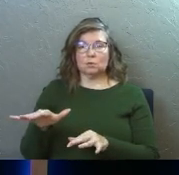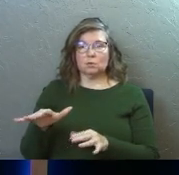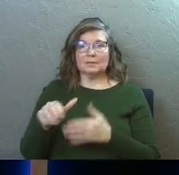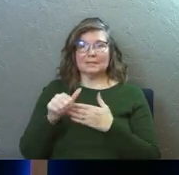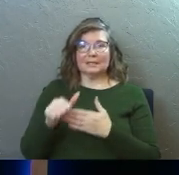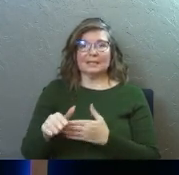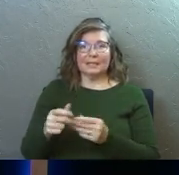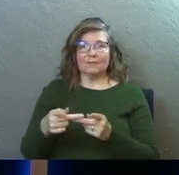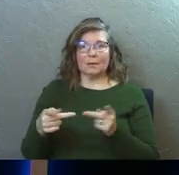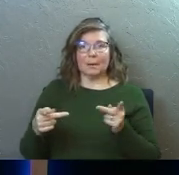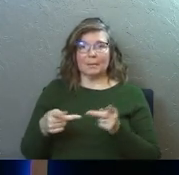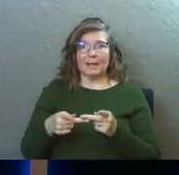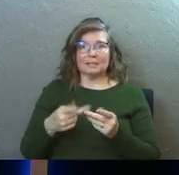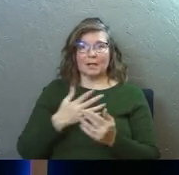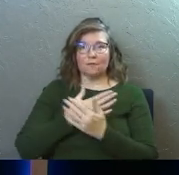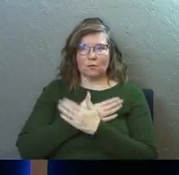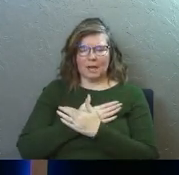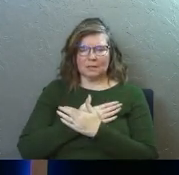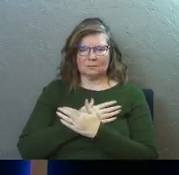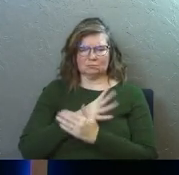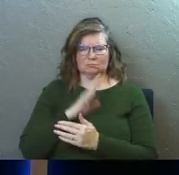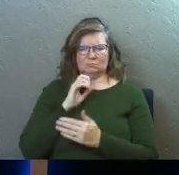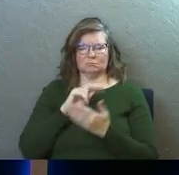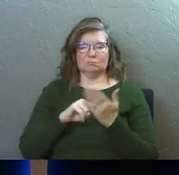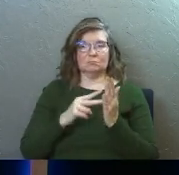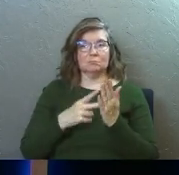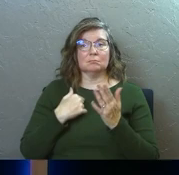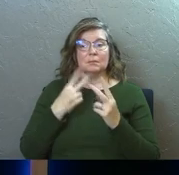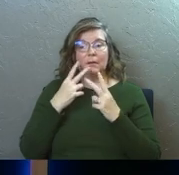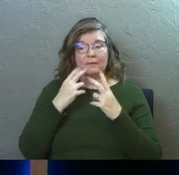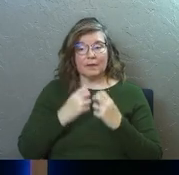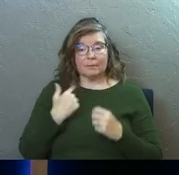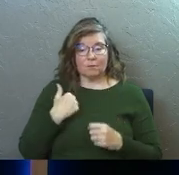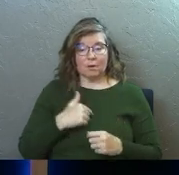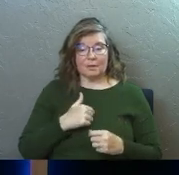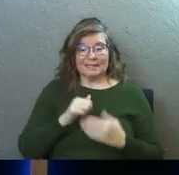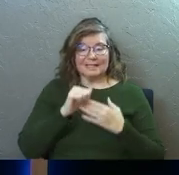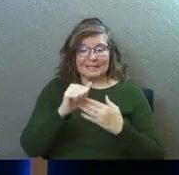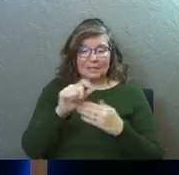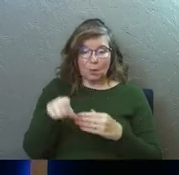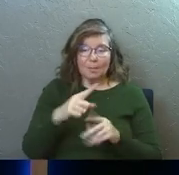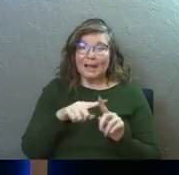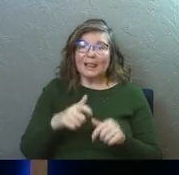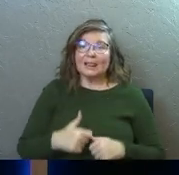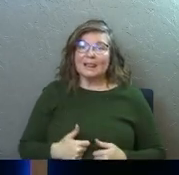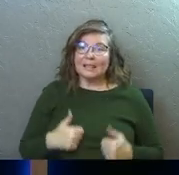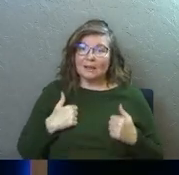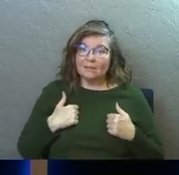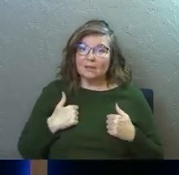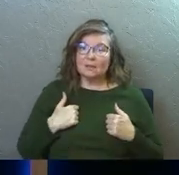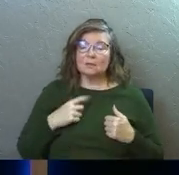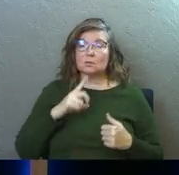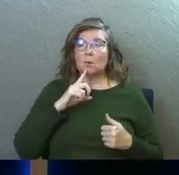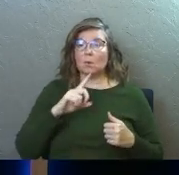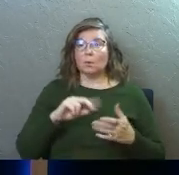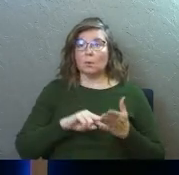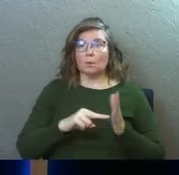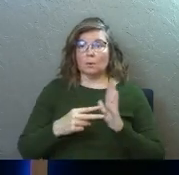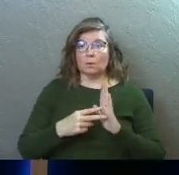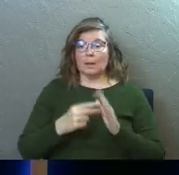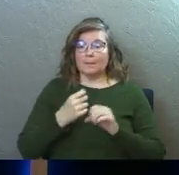or to lead from a place of rest. And think that's such a valuable thing for all of us, but not just leading, it's just living, right? And so practically,